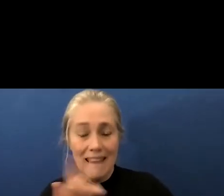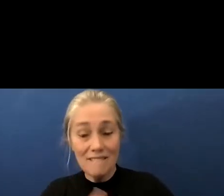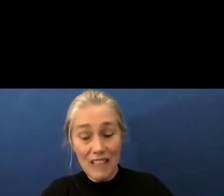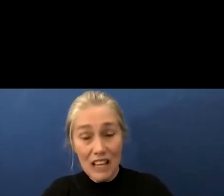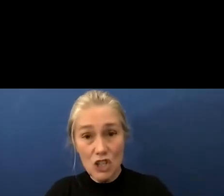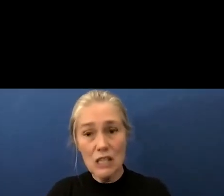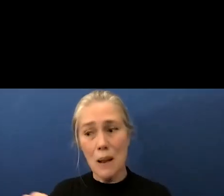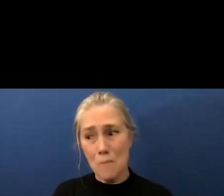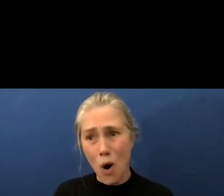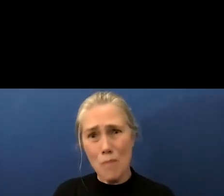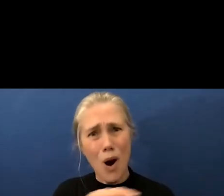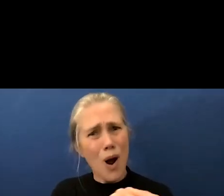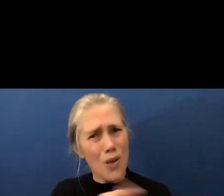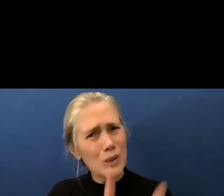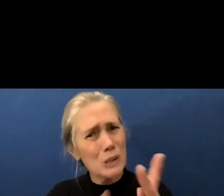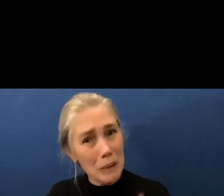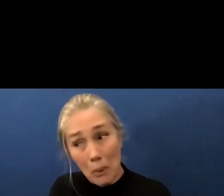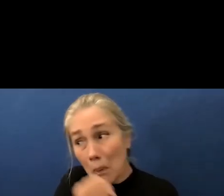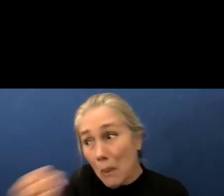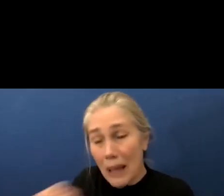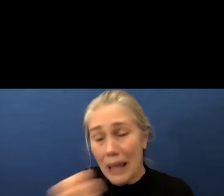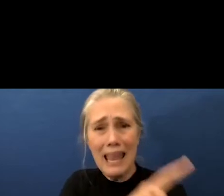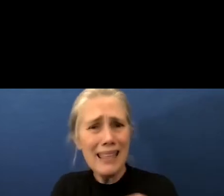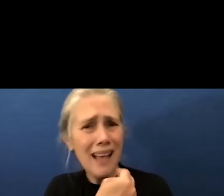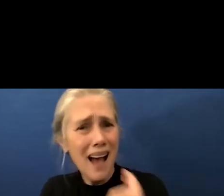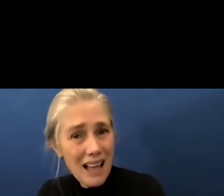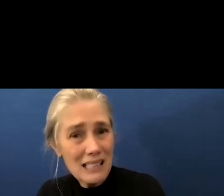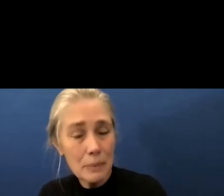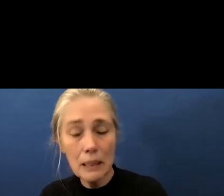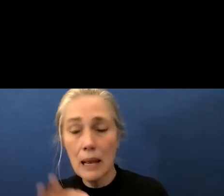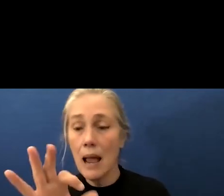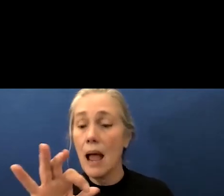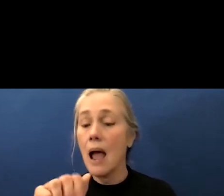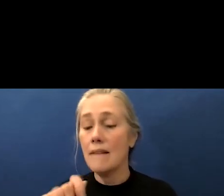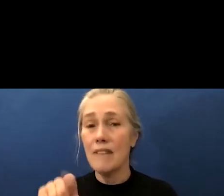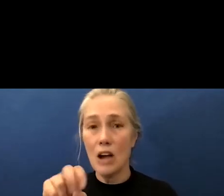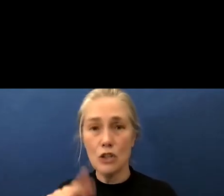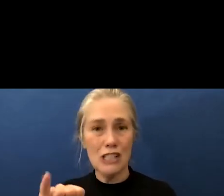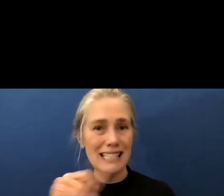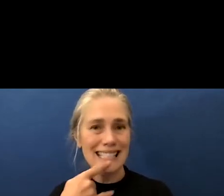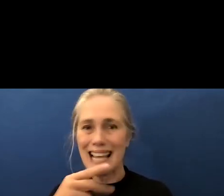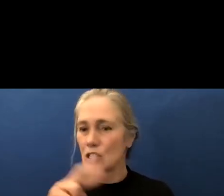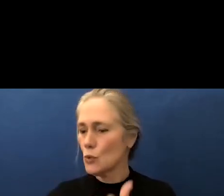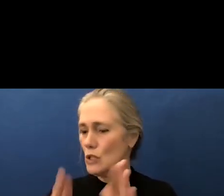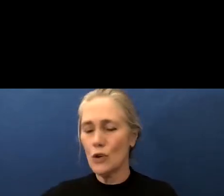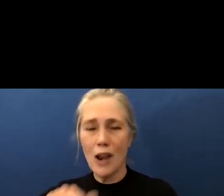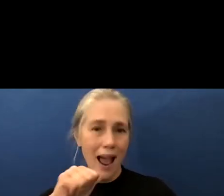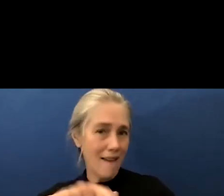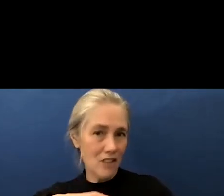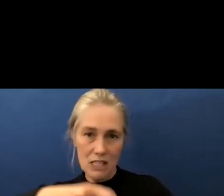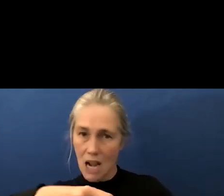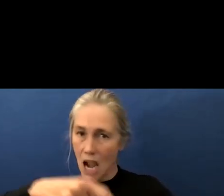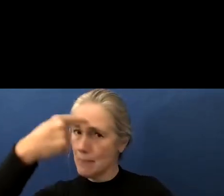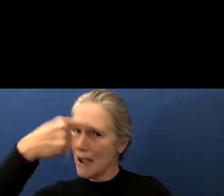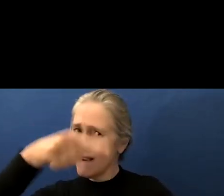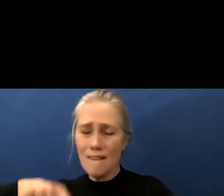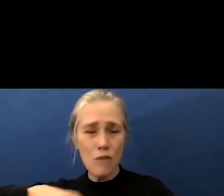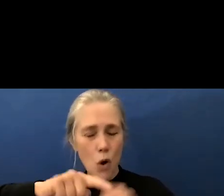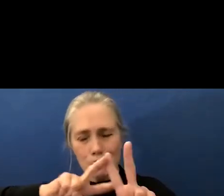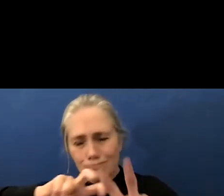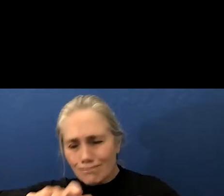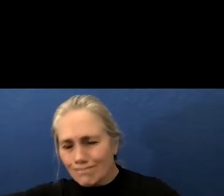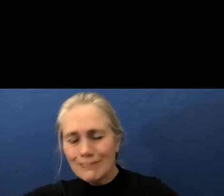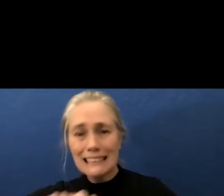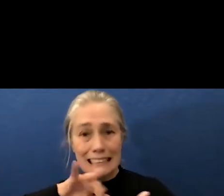getting breakthrough infections are winding up in the hospital according to fauci researchers did not have the time to do the extensive studies he